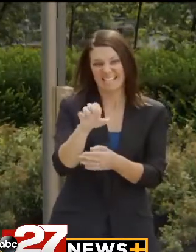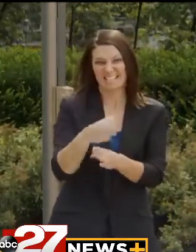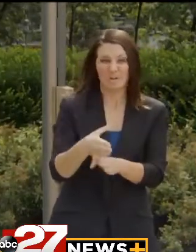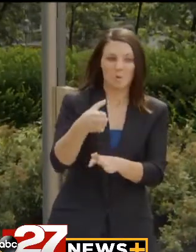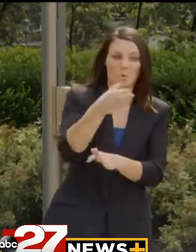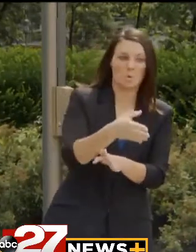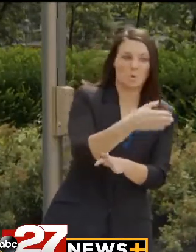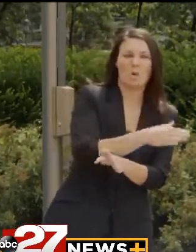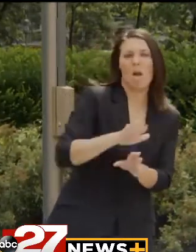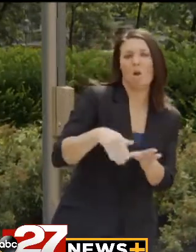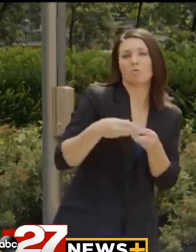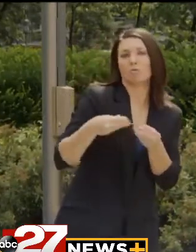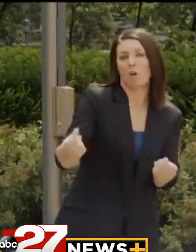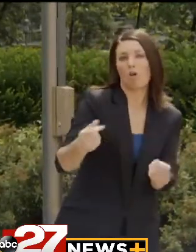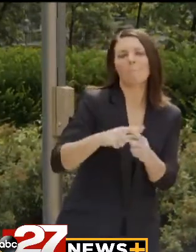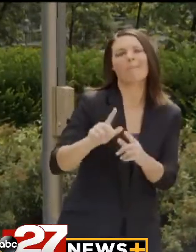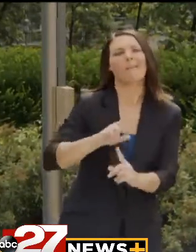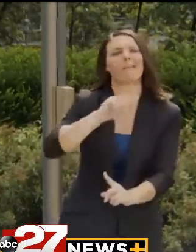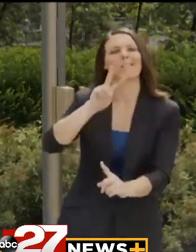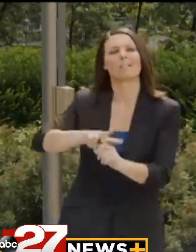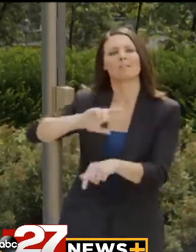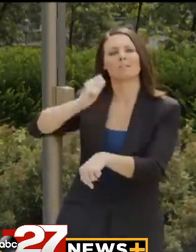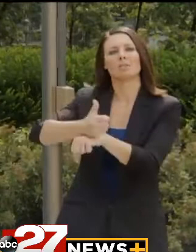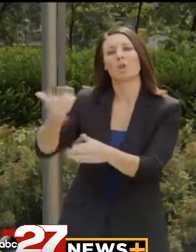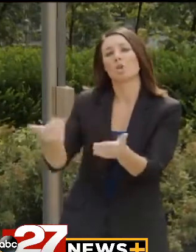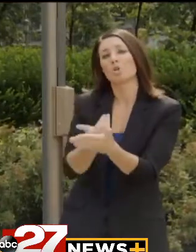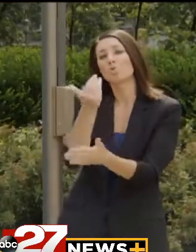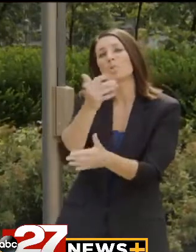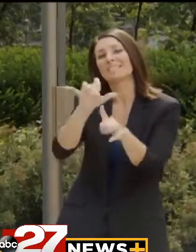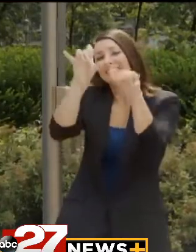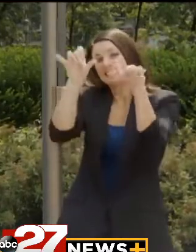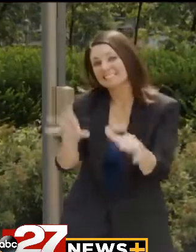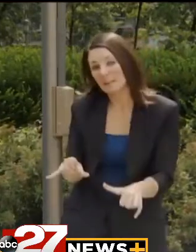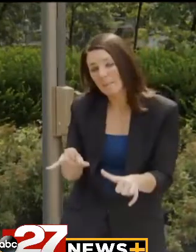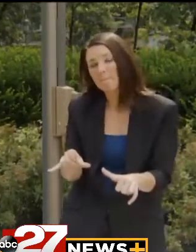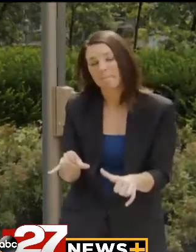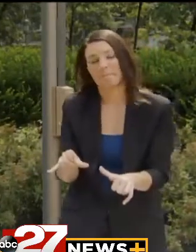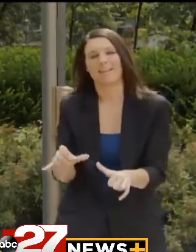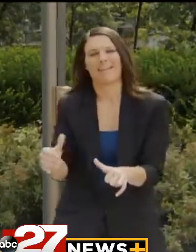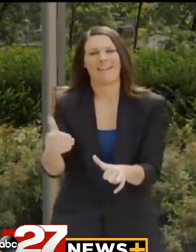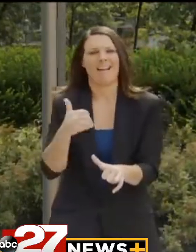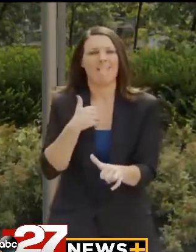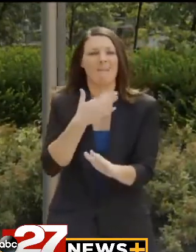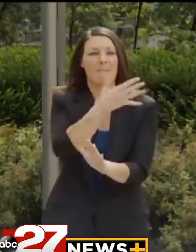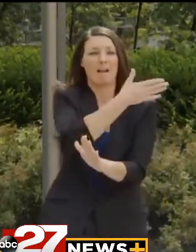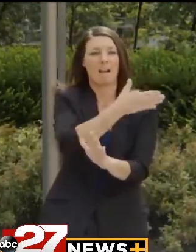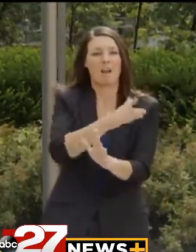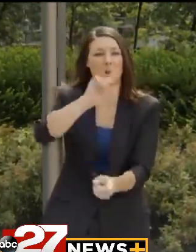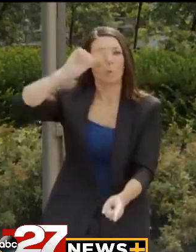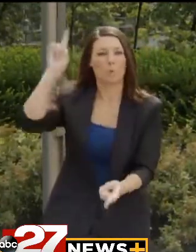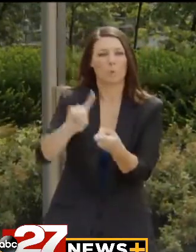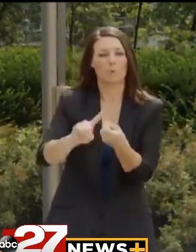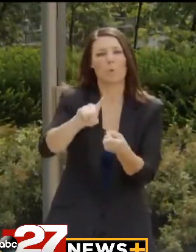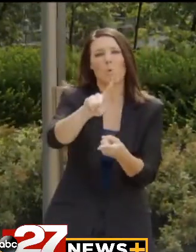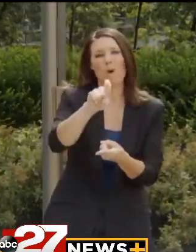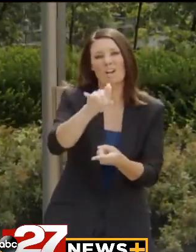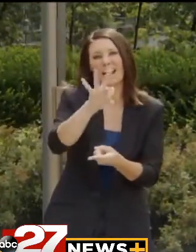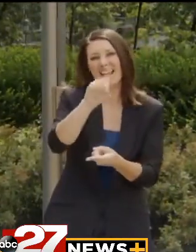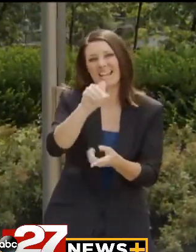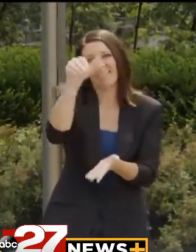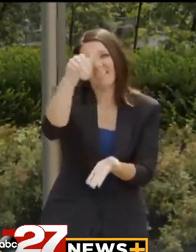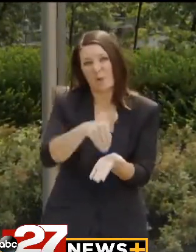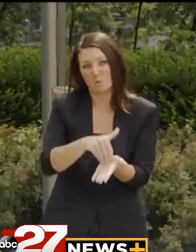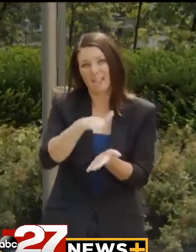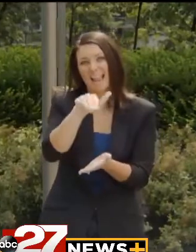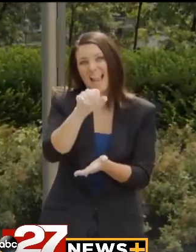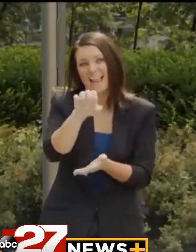Since implementation of our new modernized system, we have now gotten that backlog down to 190,000